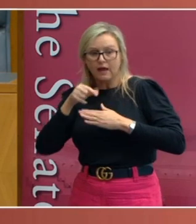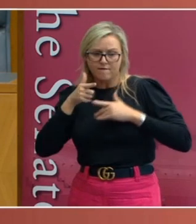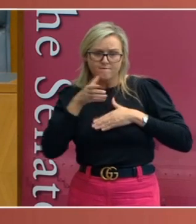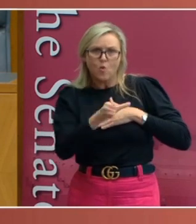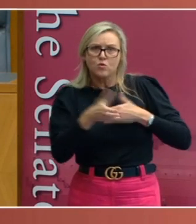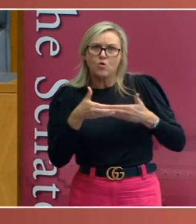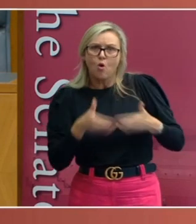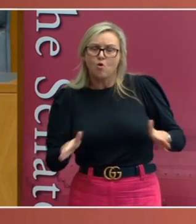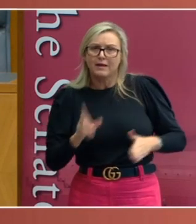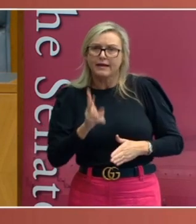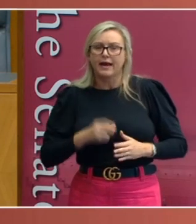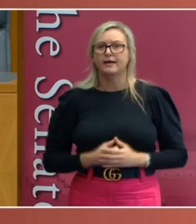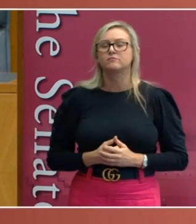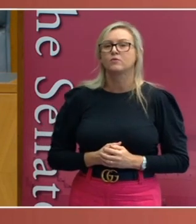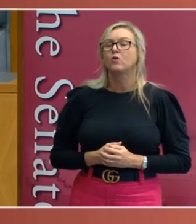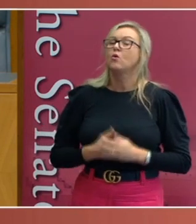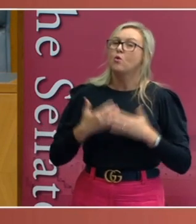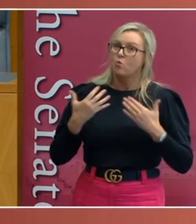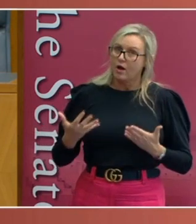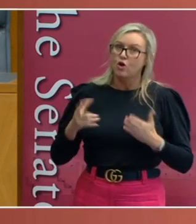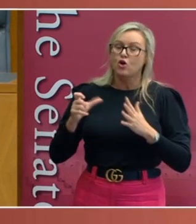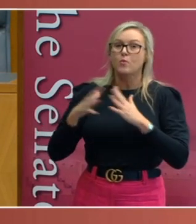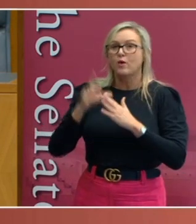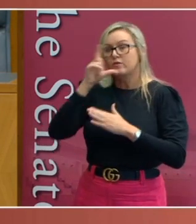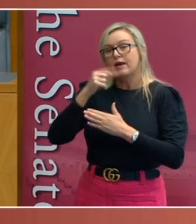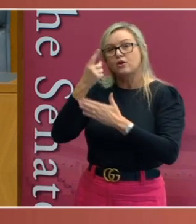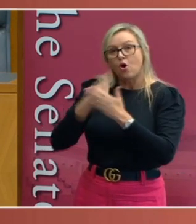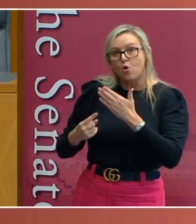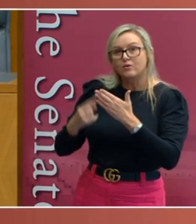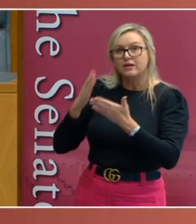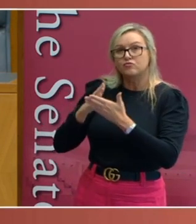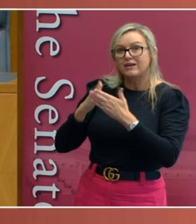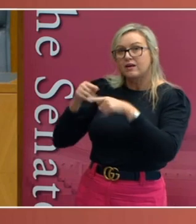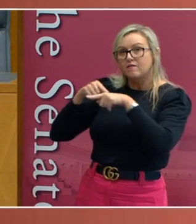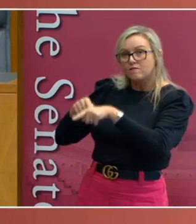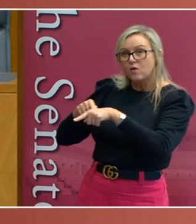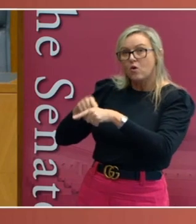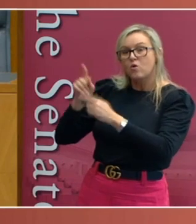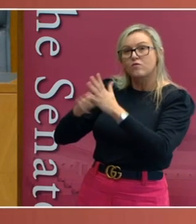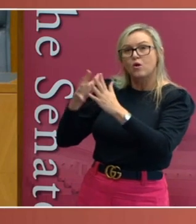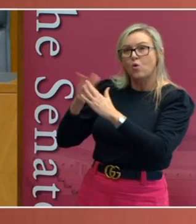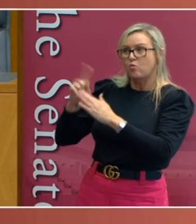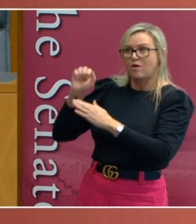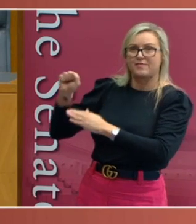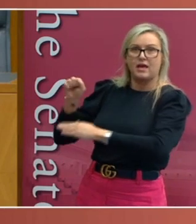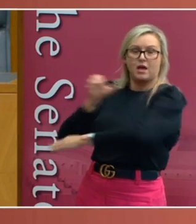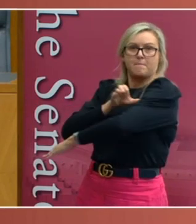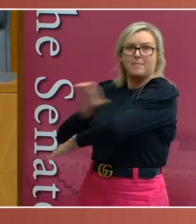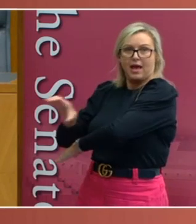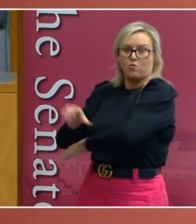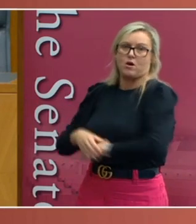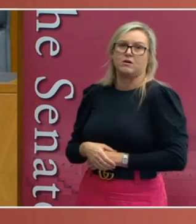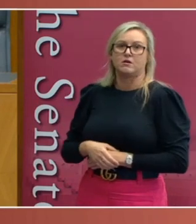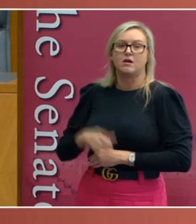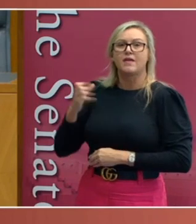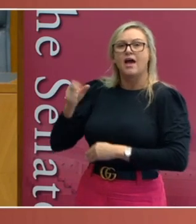legislate upon matters that fall within the heads of power that have been allocated to the Commonwealth. Now, one of those heads of power